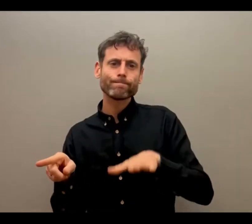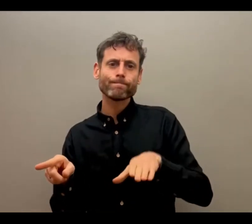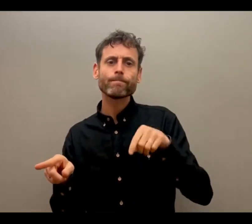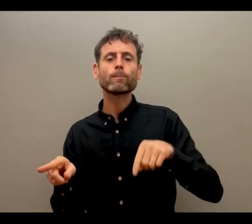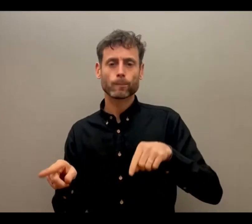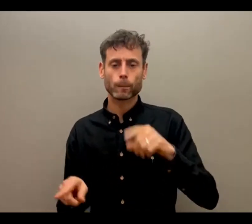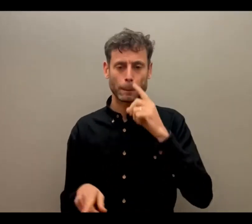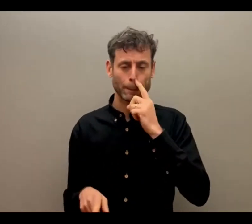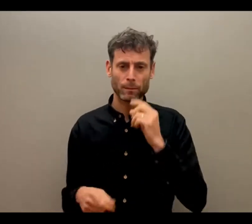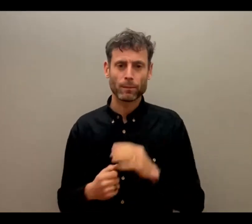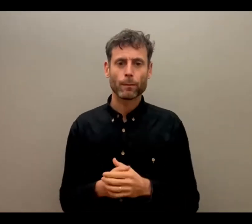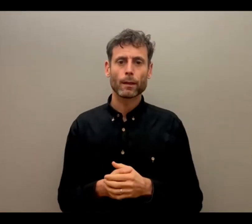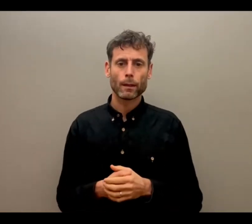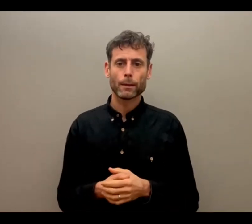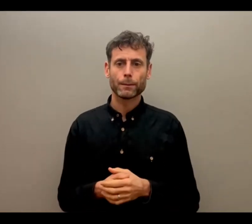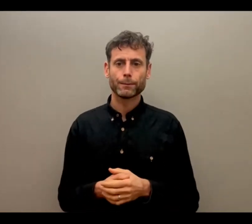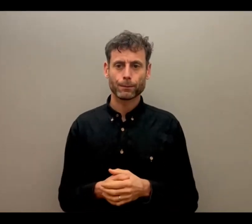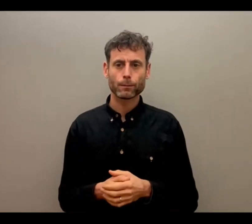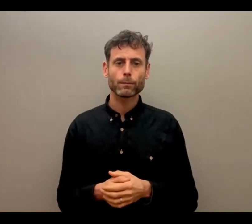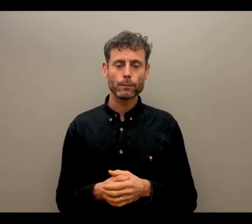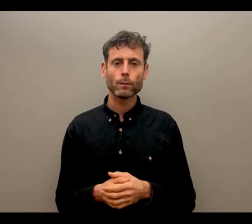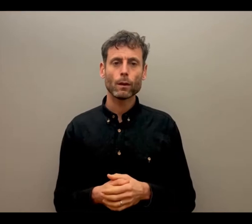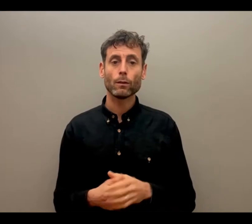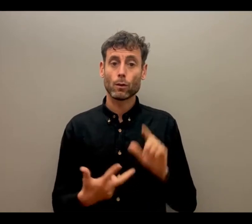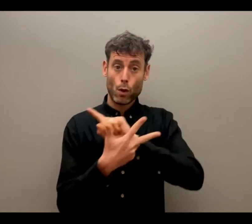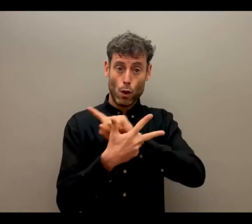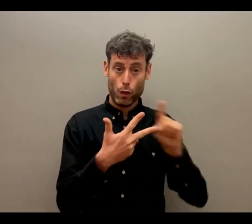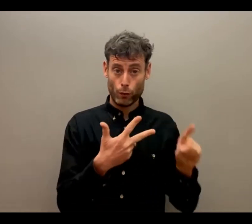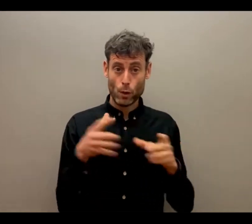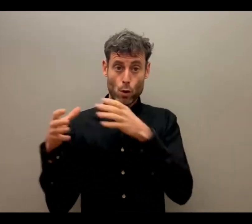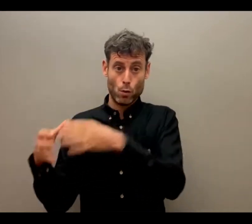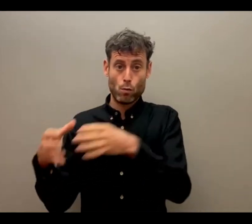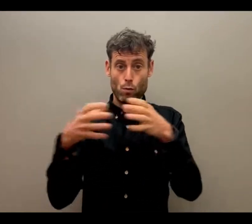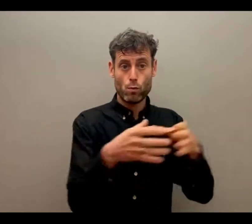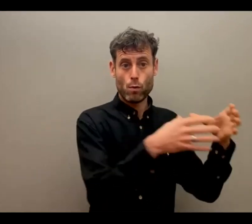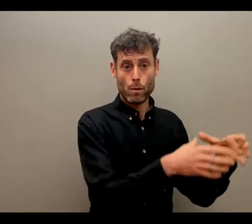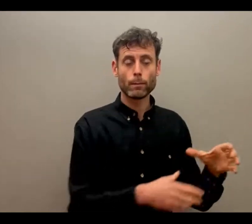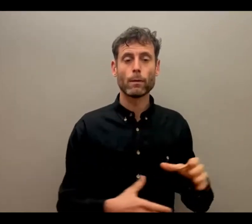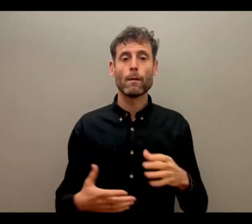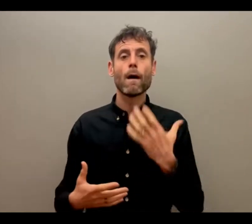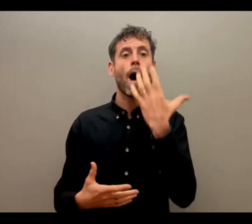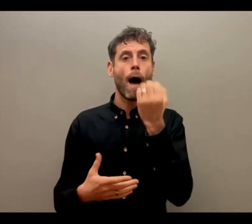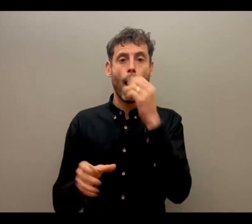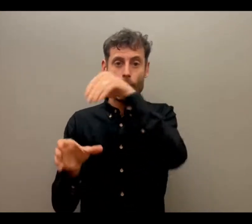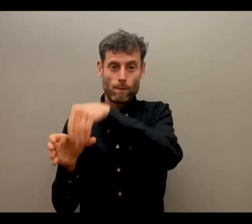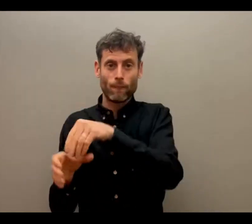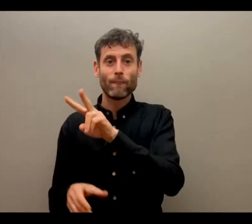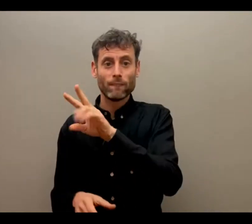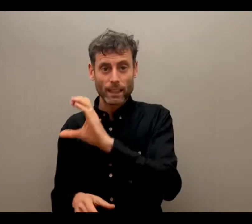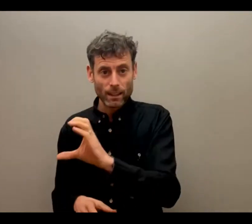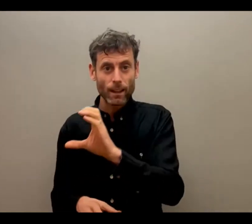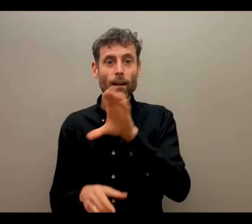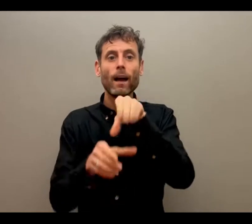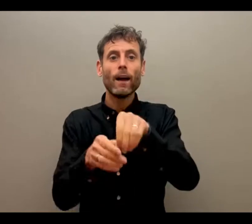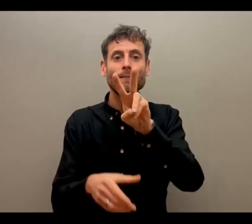each group from VC who will be taking notes for the questions. And the questions are,